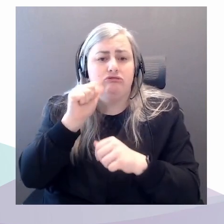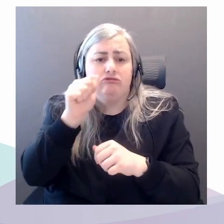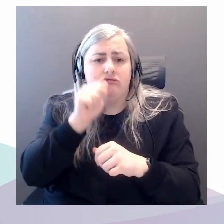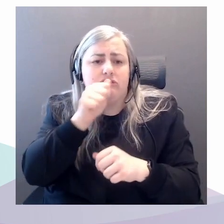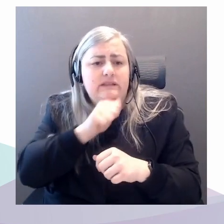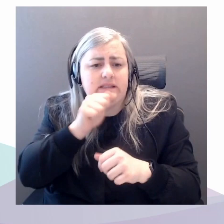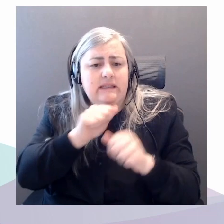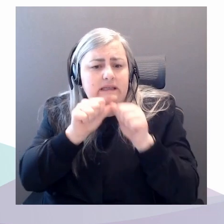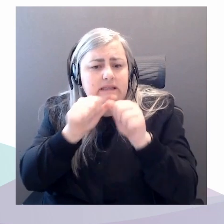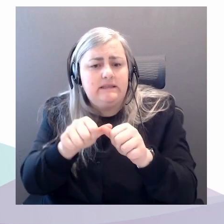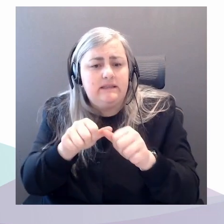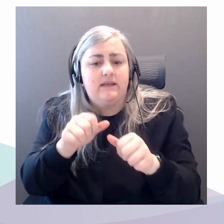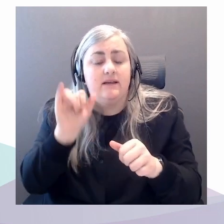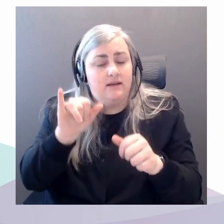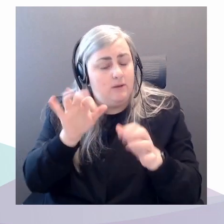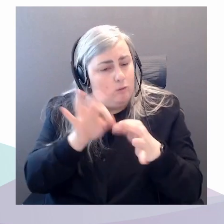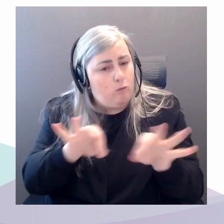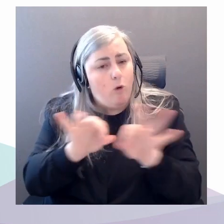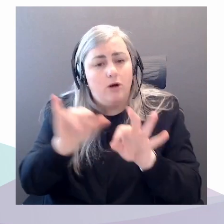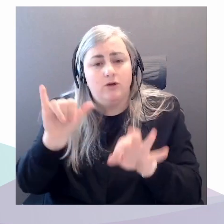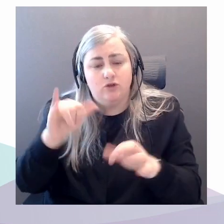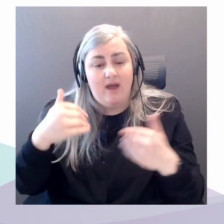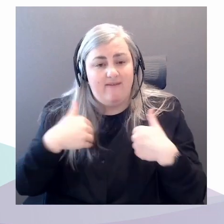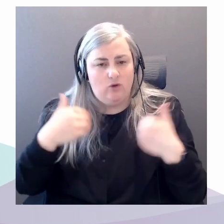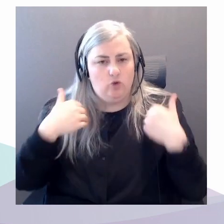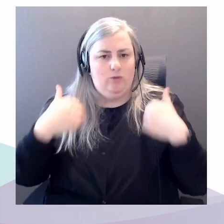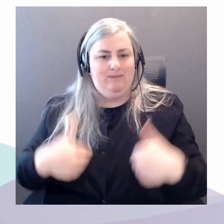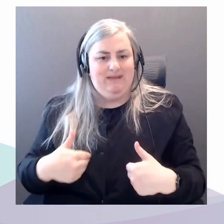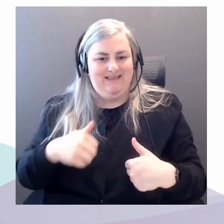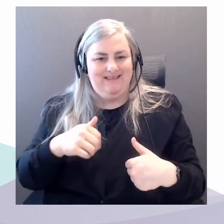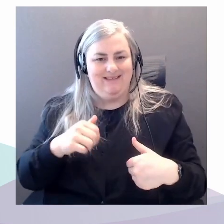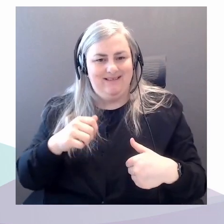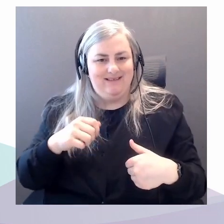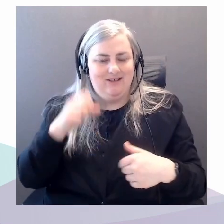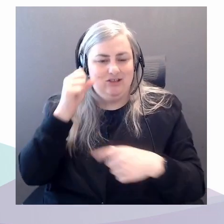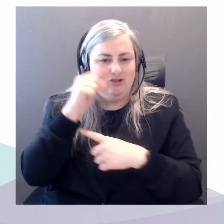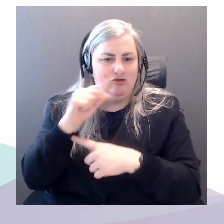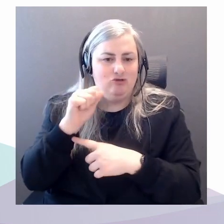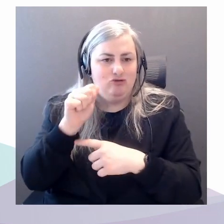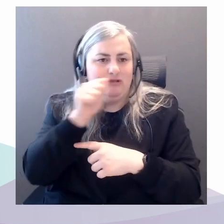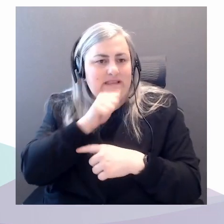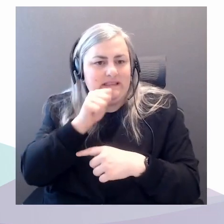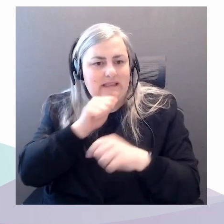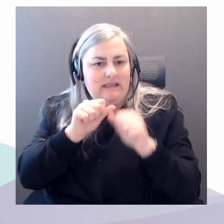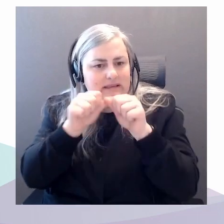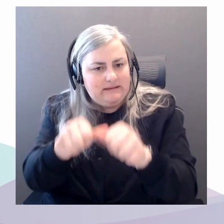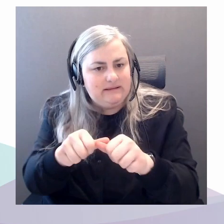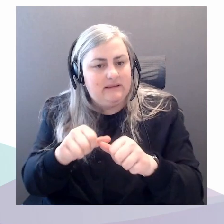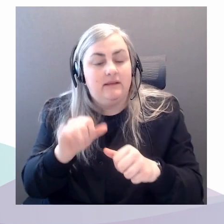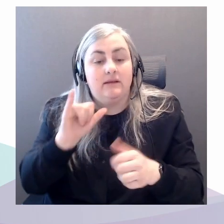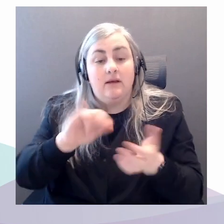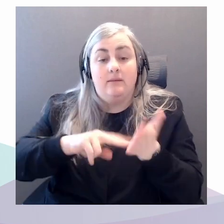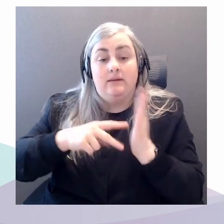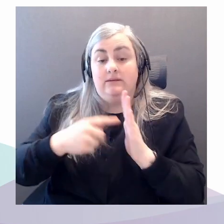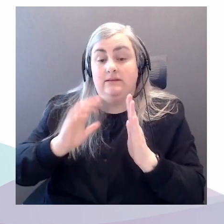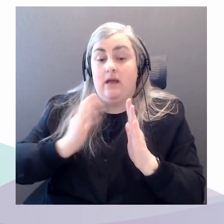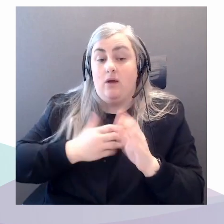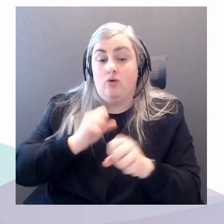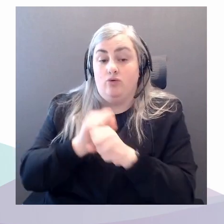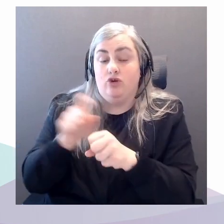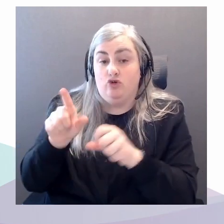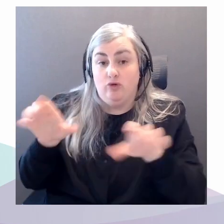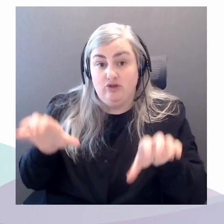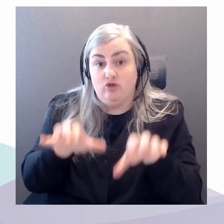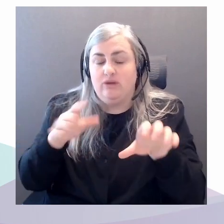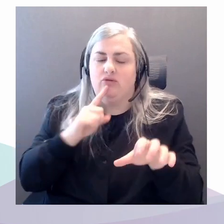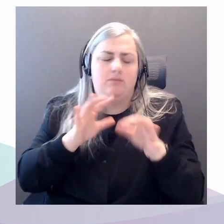that we have human resilience. So that's why I think the work that you've been doing has been so important, especially in addressing these kinds